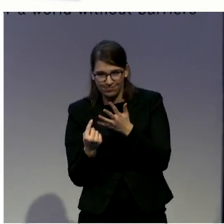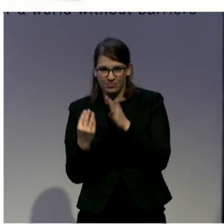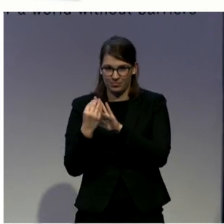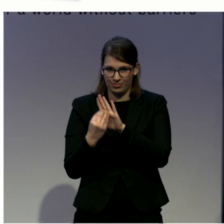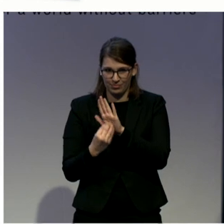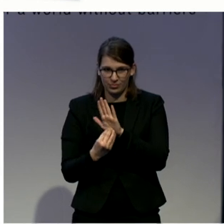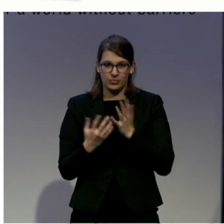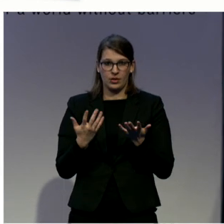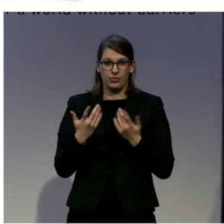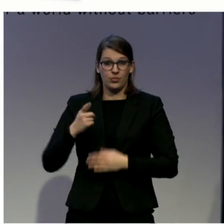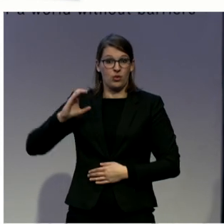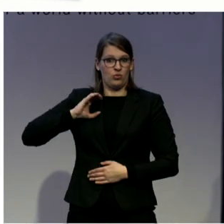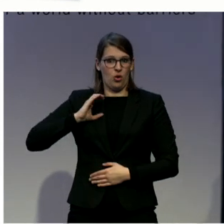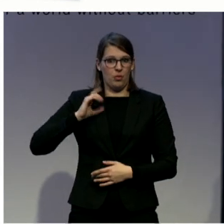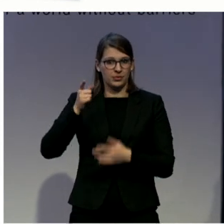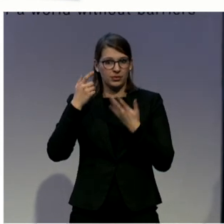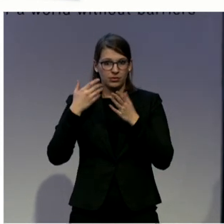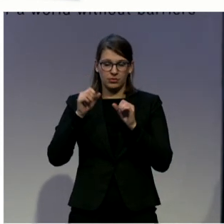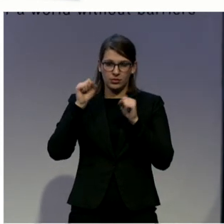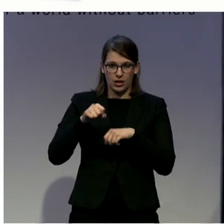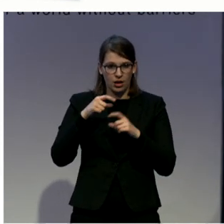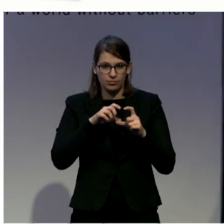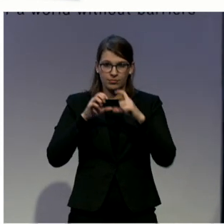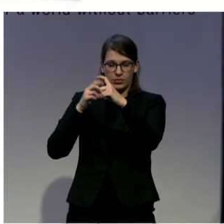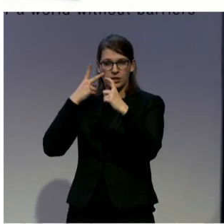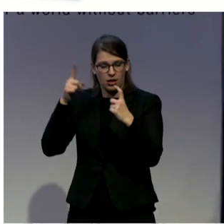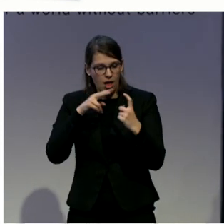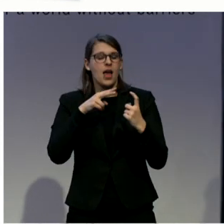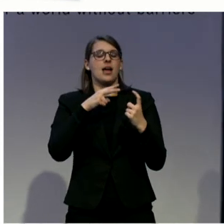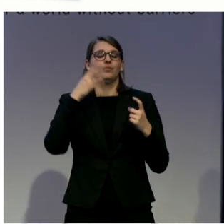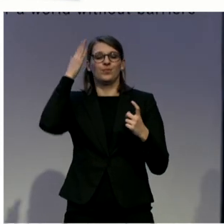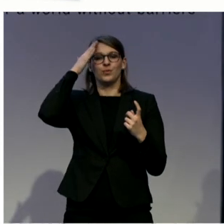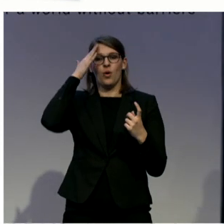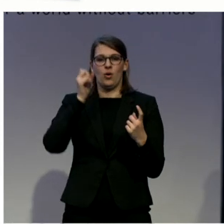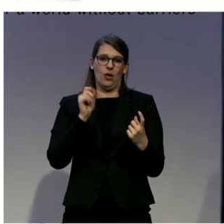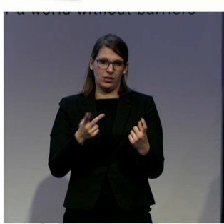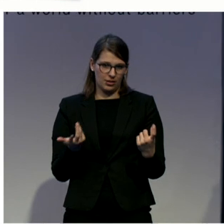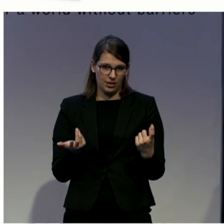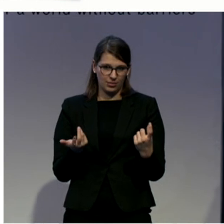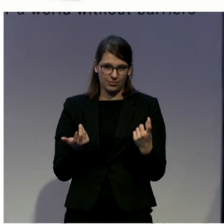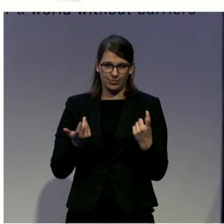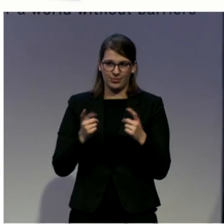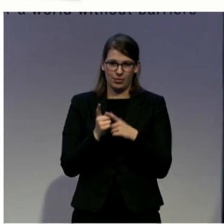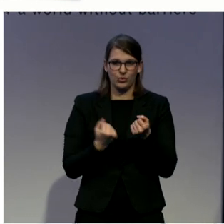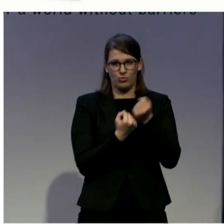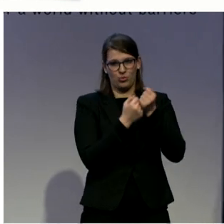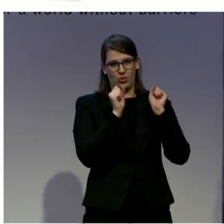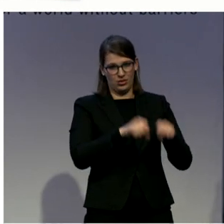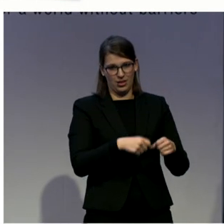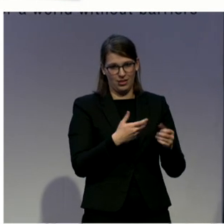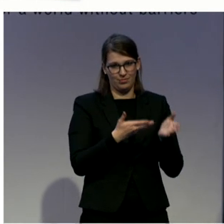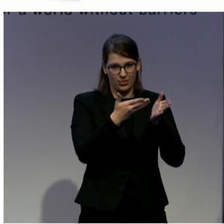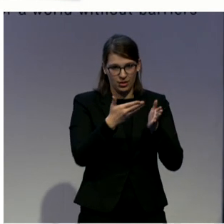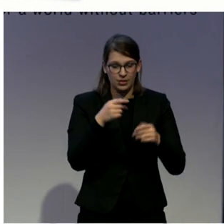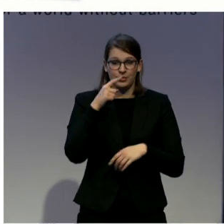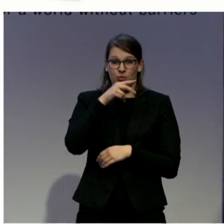friends from Scotland, and the Police Service of Northern Ireland, and the Police Federation, which is the trade union of